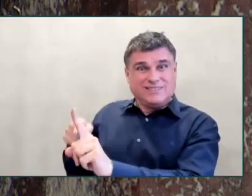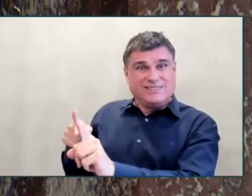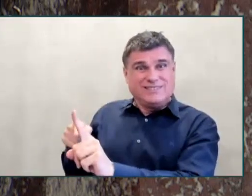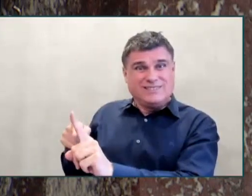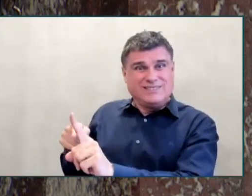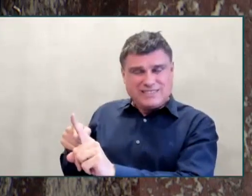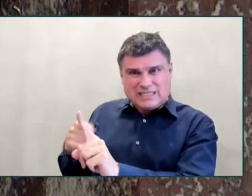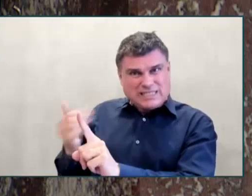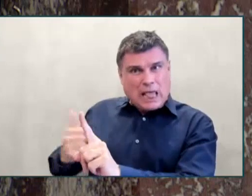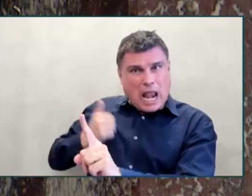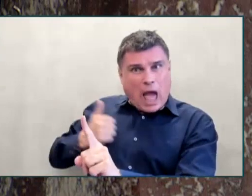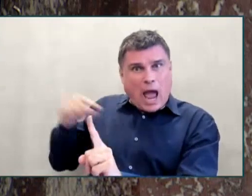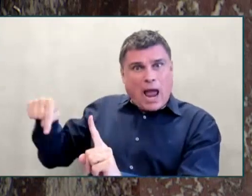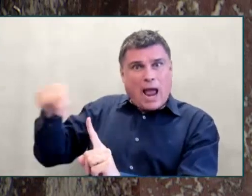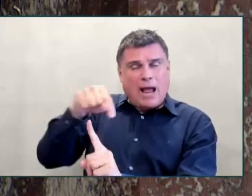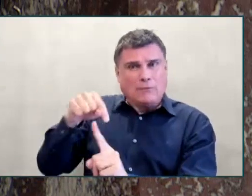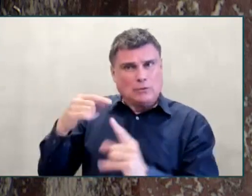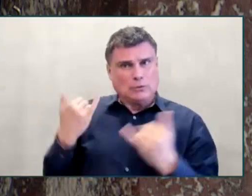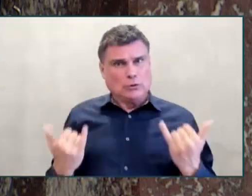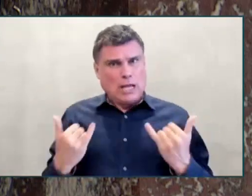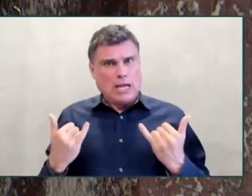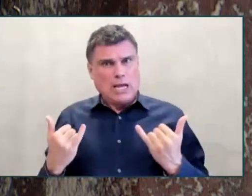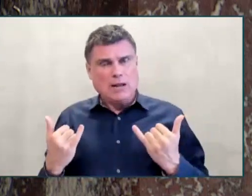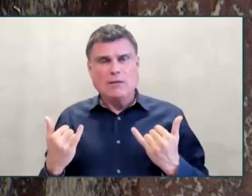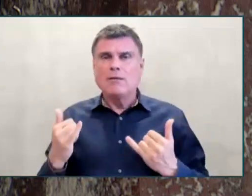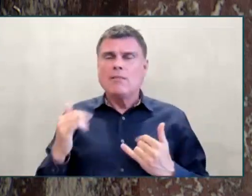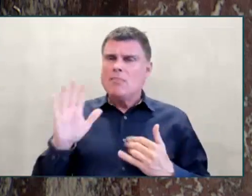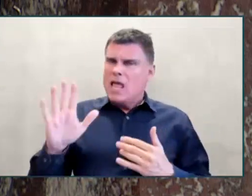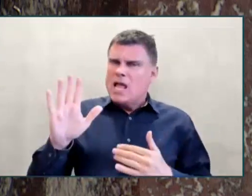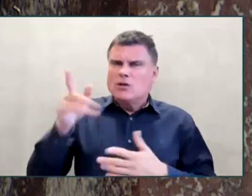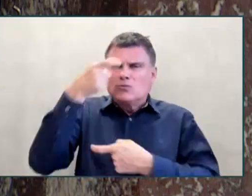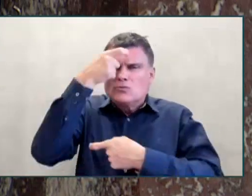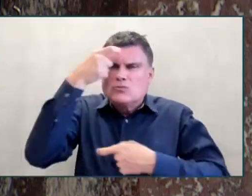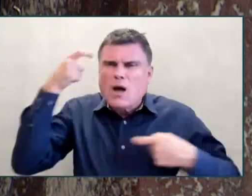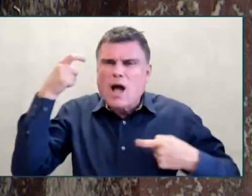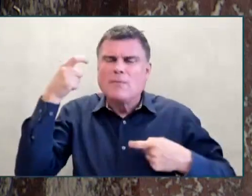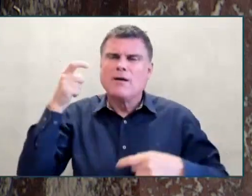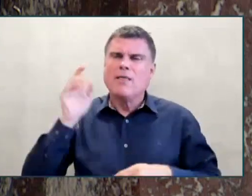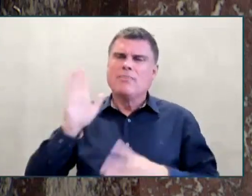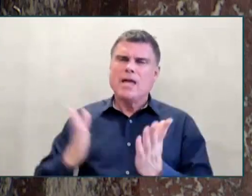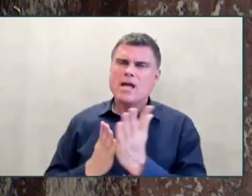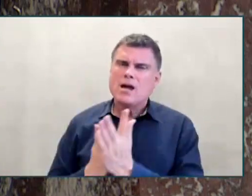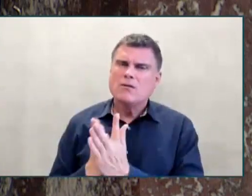that may have suffered as a result of being descendants